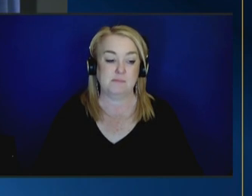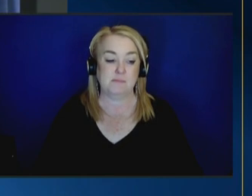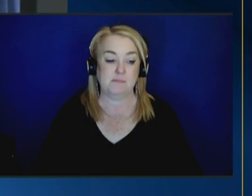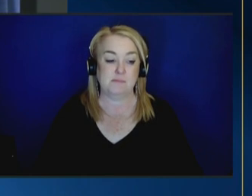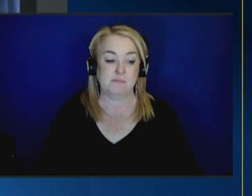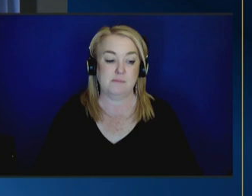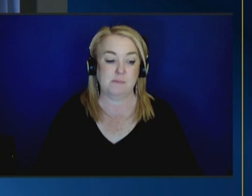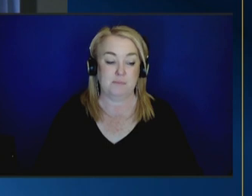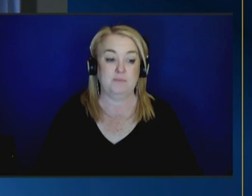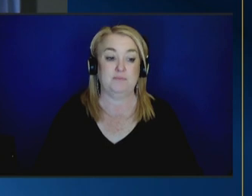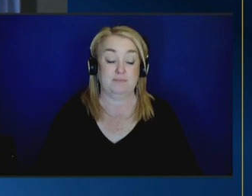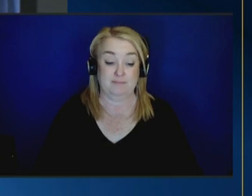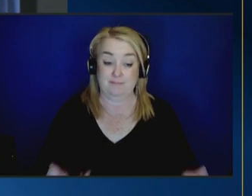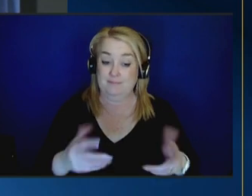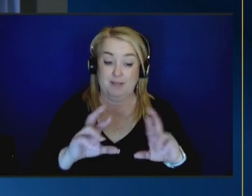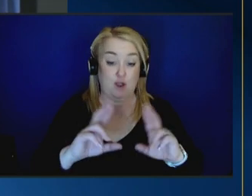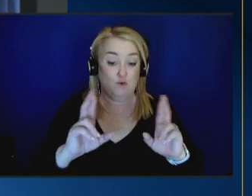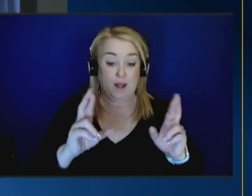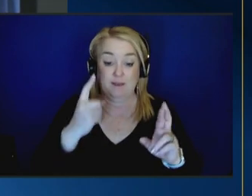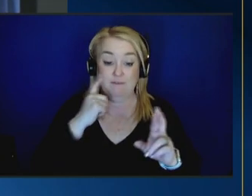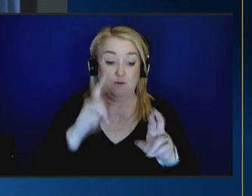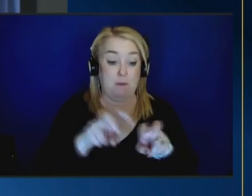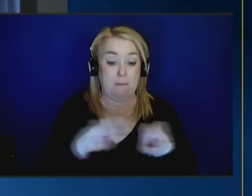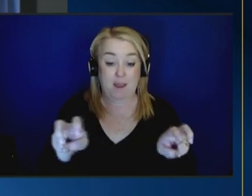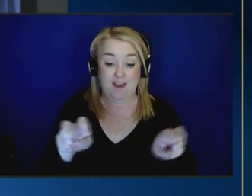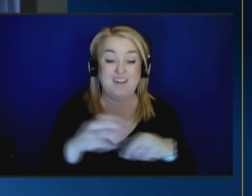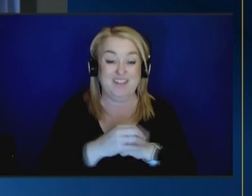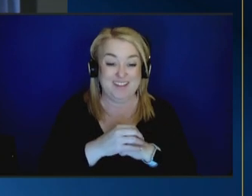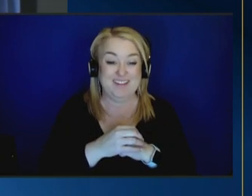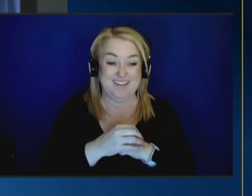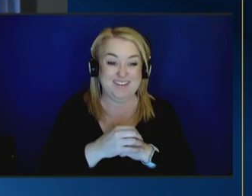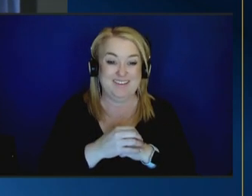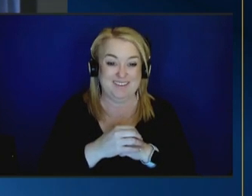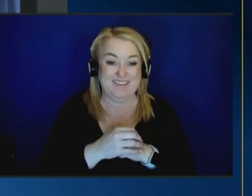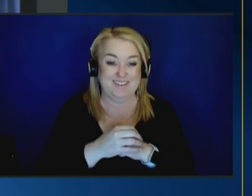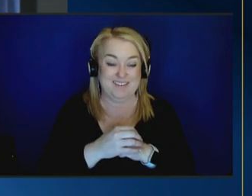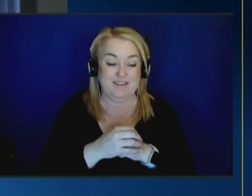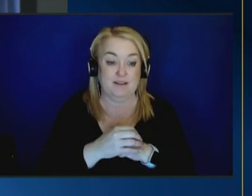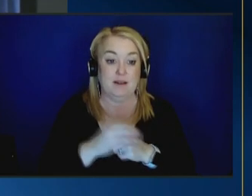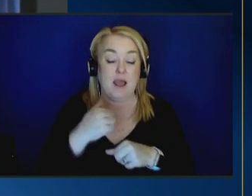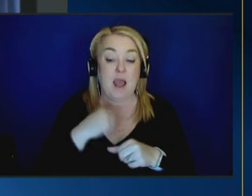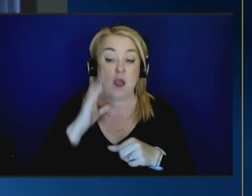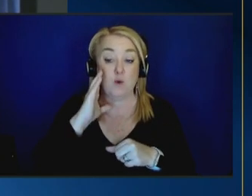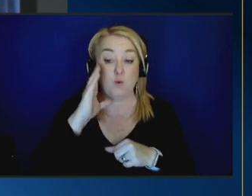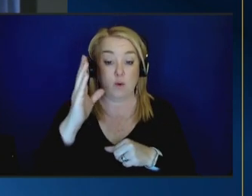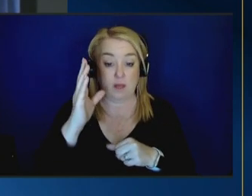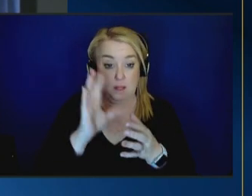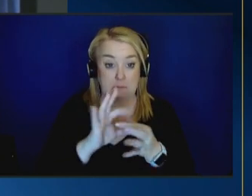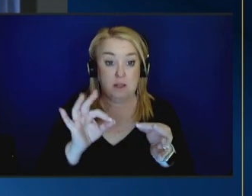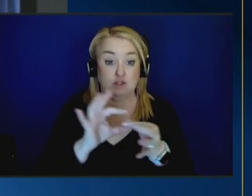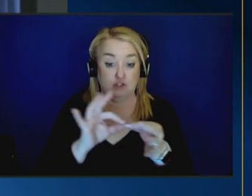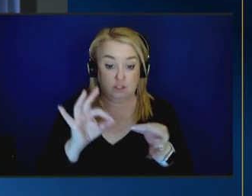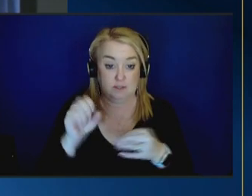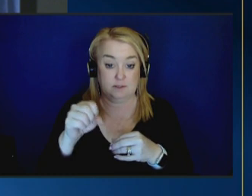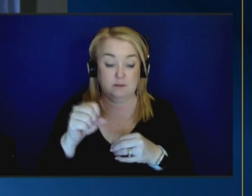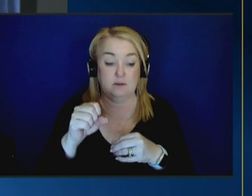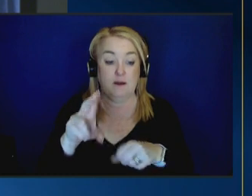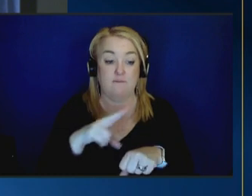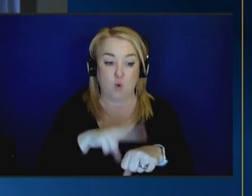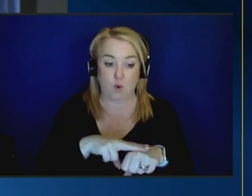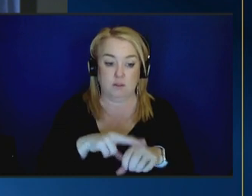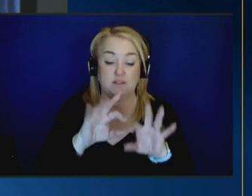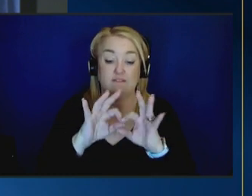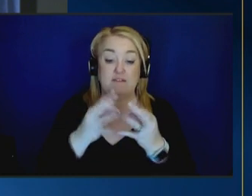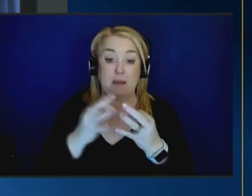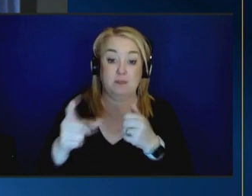we'll get ready to get the panel set up so um i will just mention of course family first services are